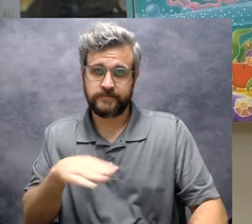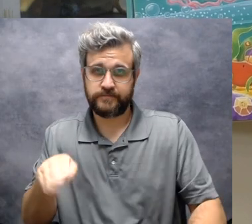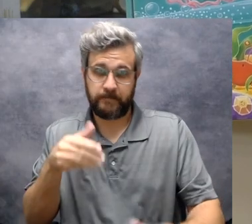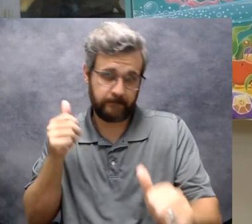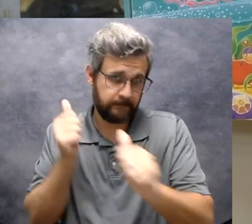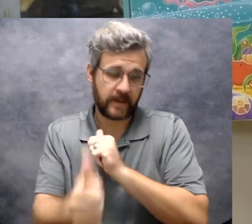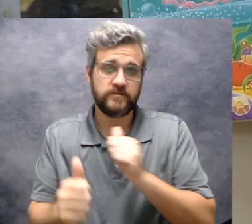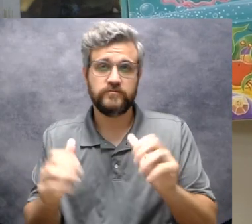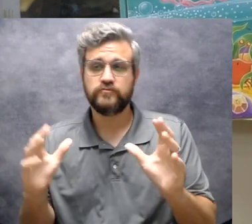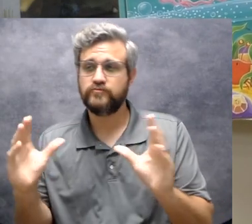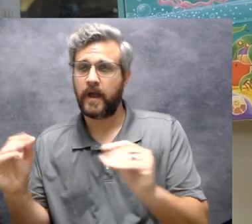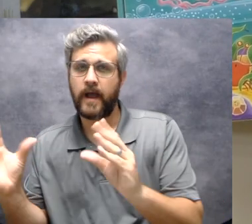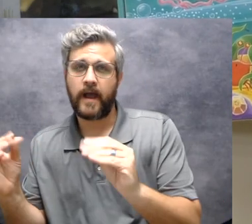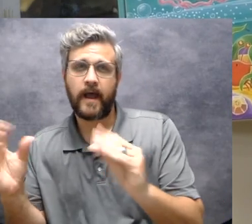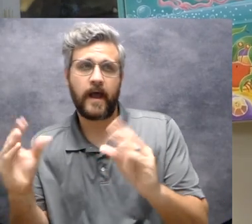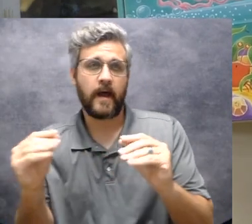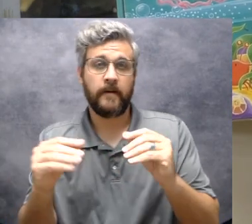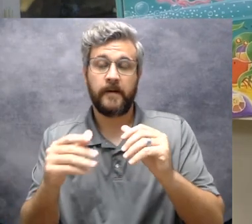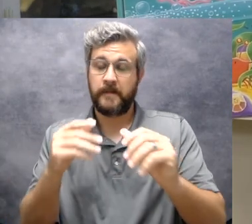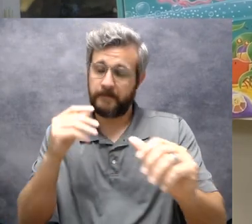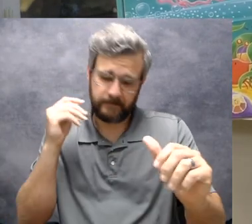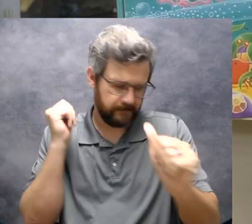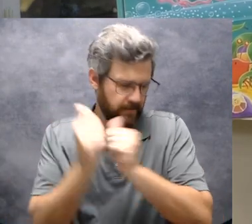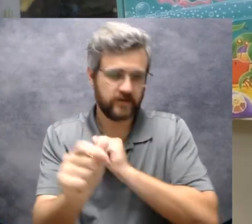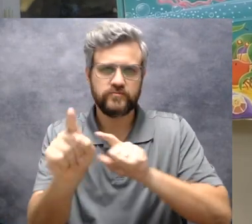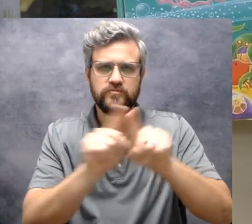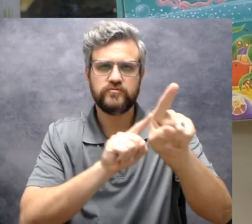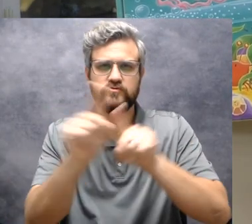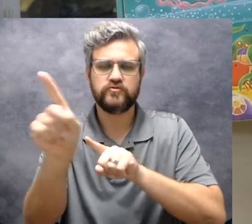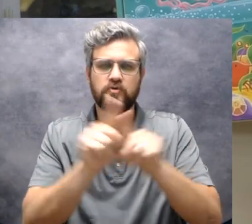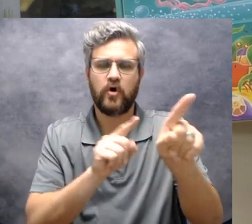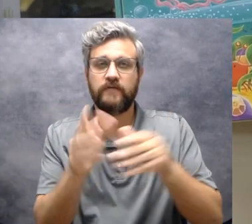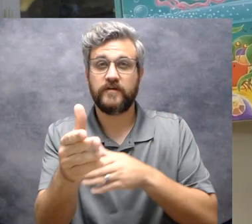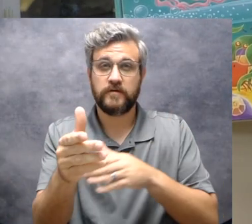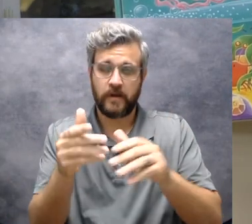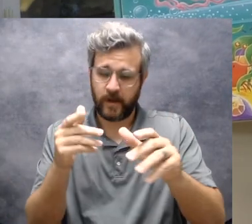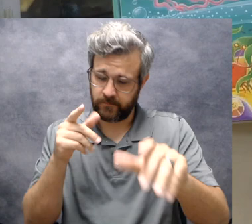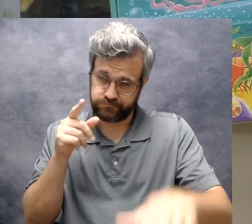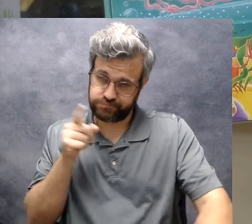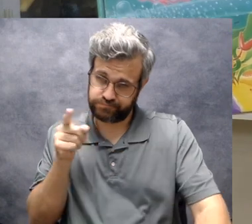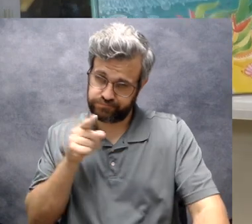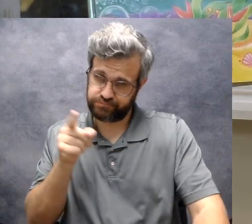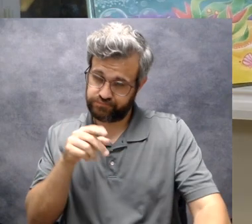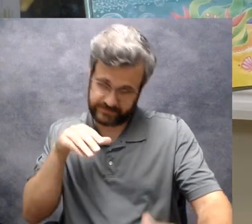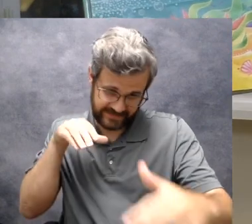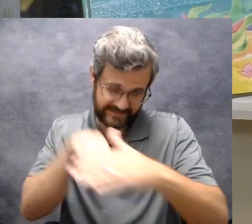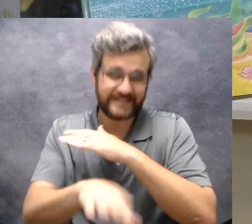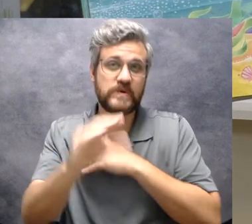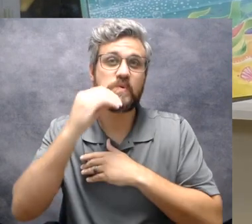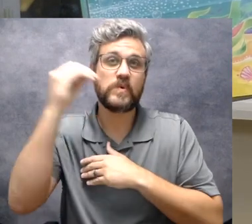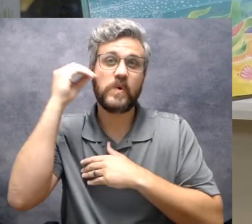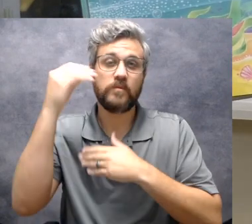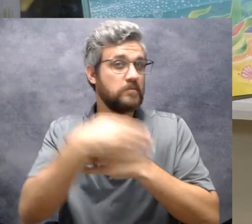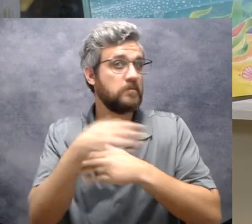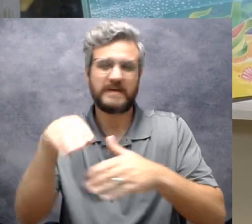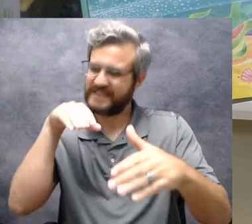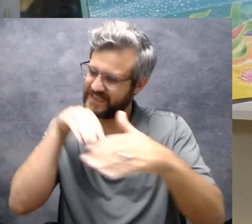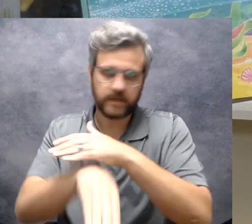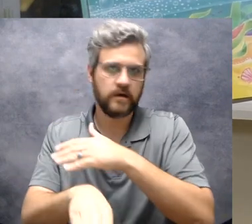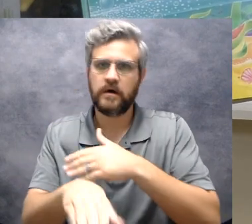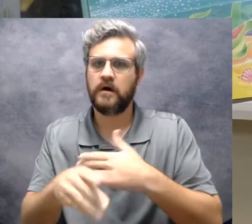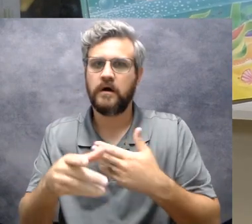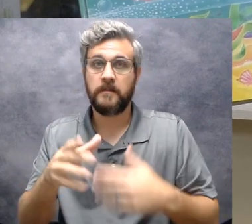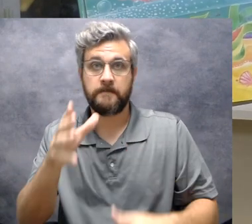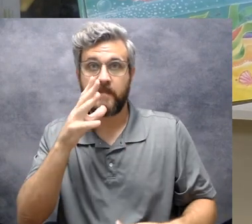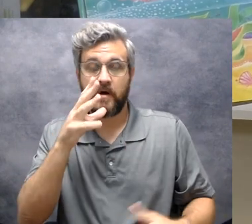clickety-clack crab hiding in the weeds past the starfish and straight through his own front door I hope